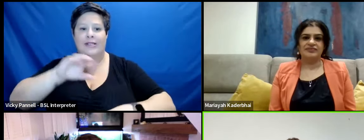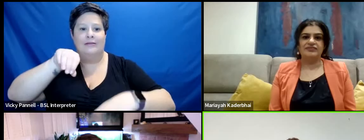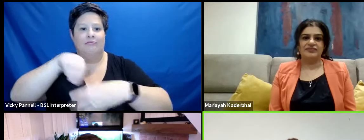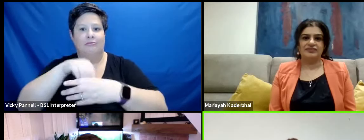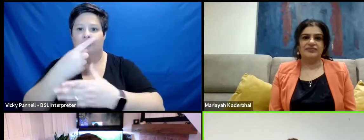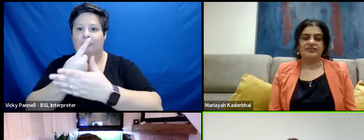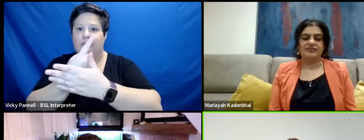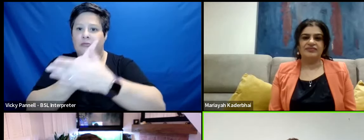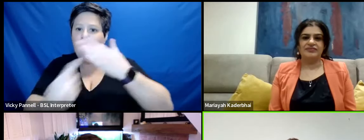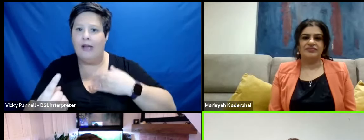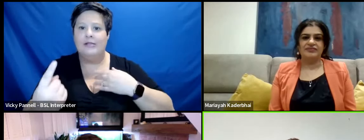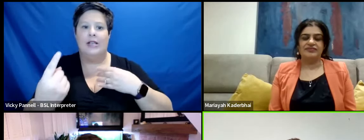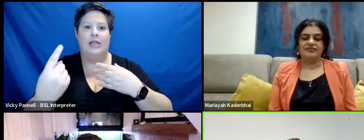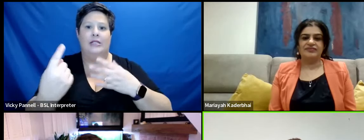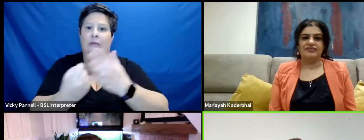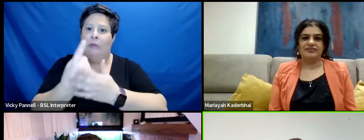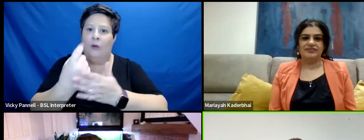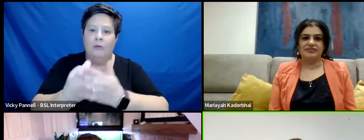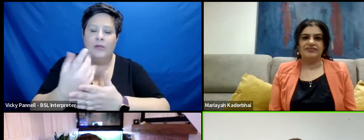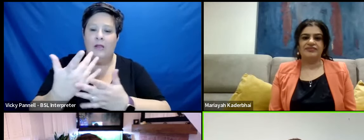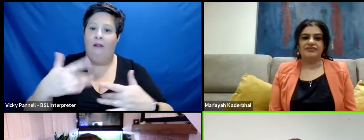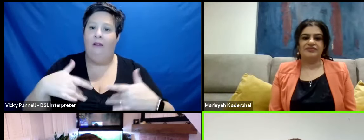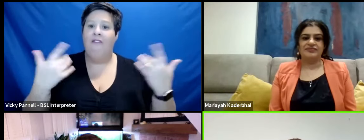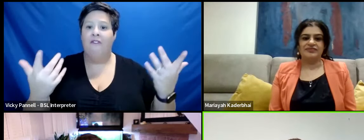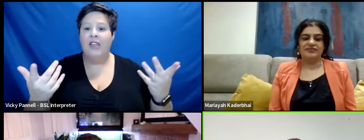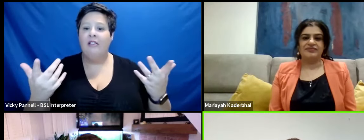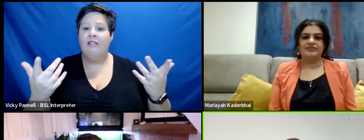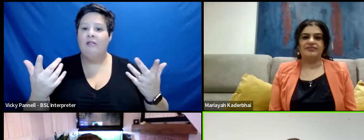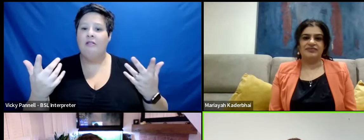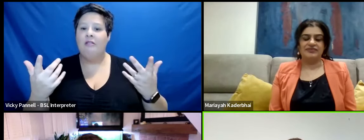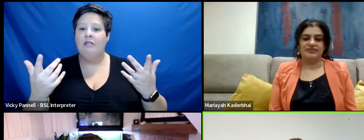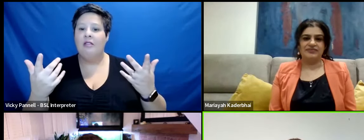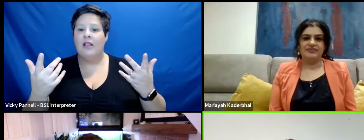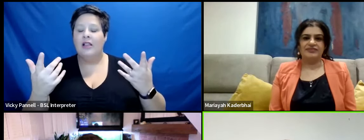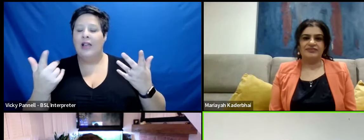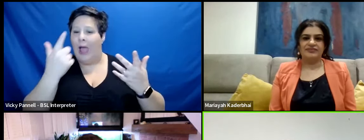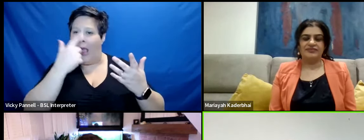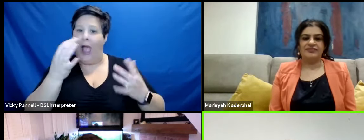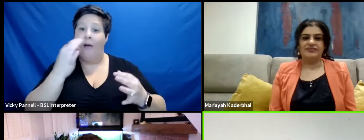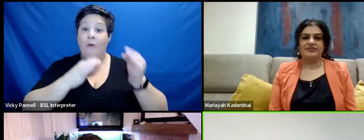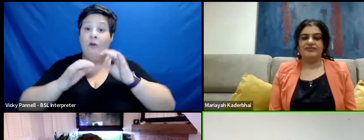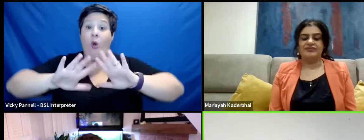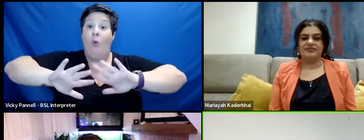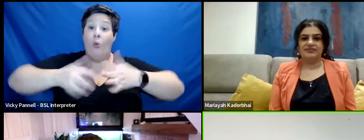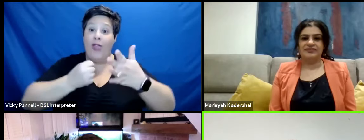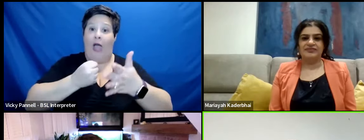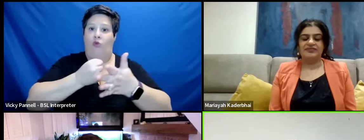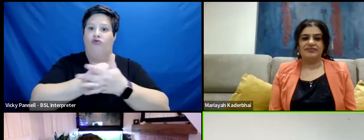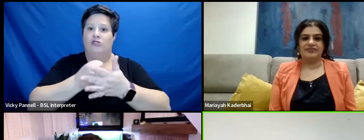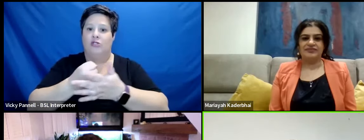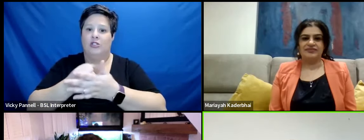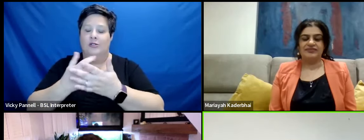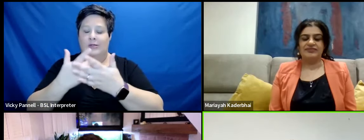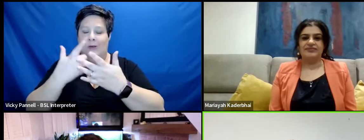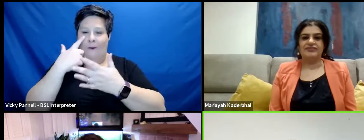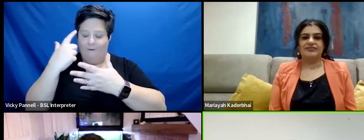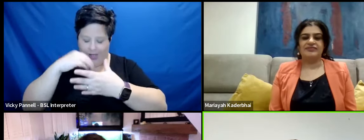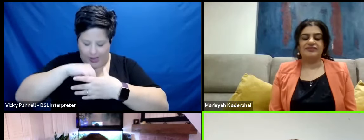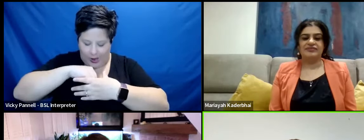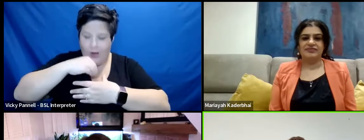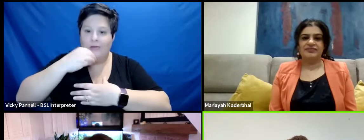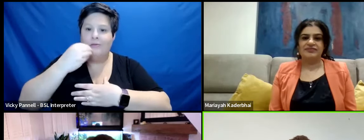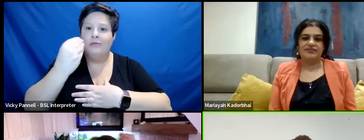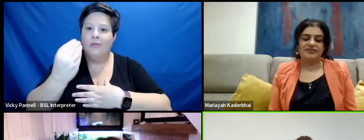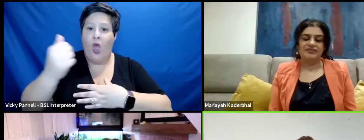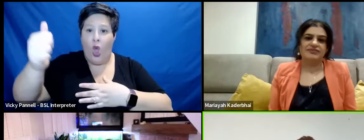and feeling able to perform without any restriction, to just find something and knowing that